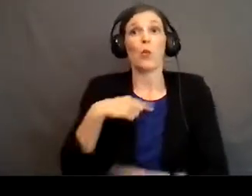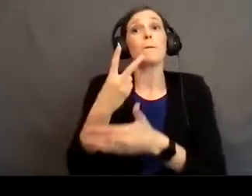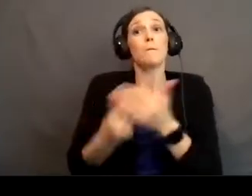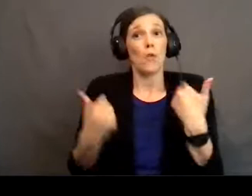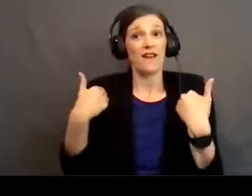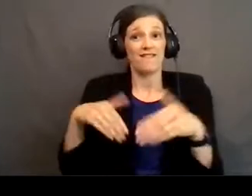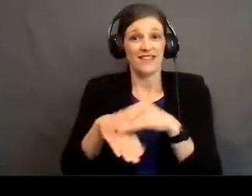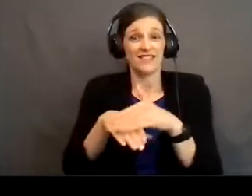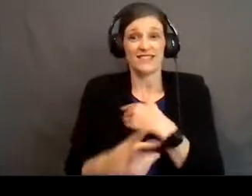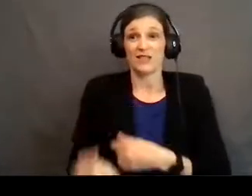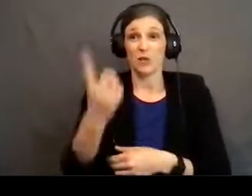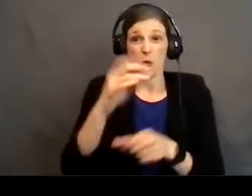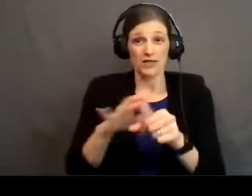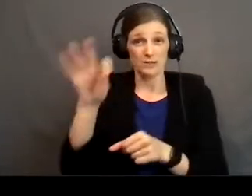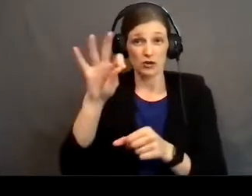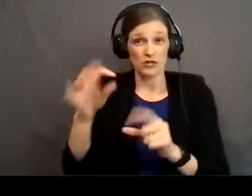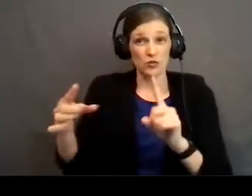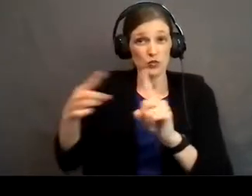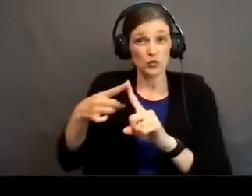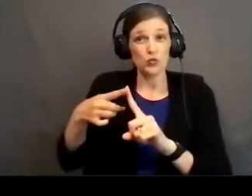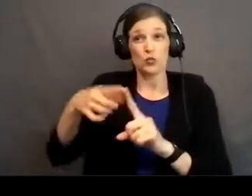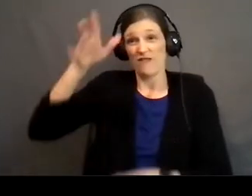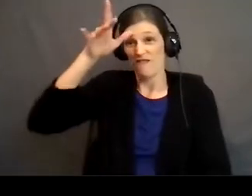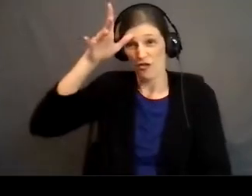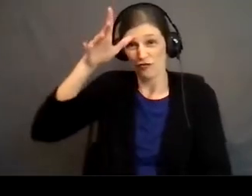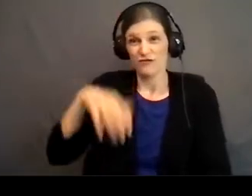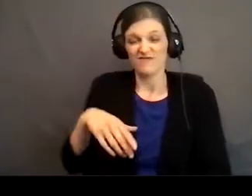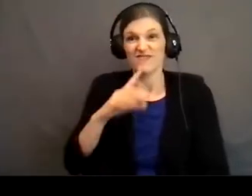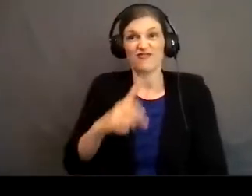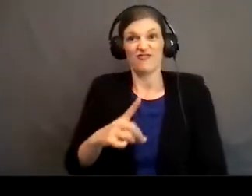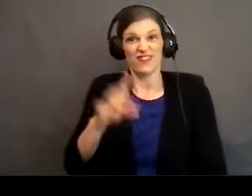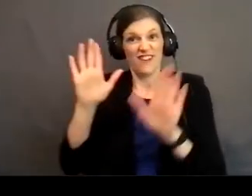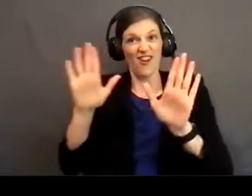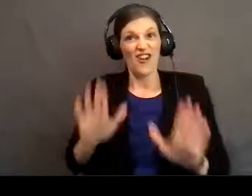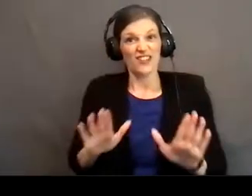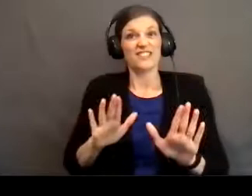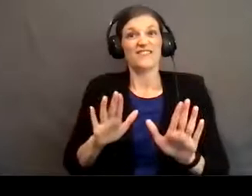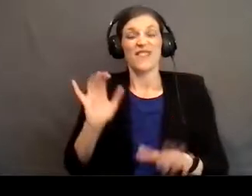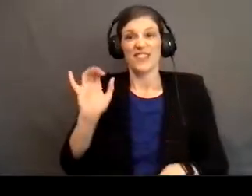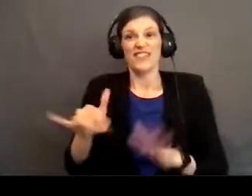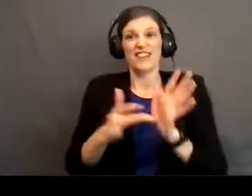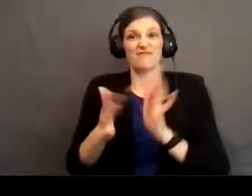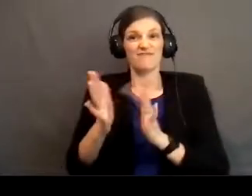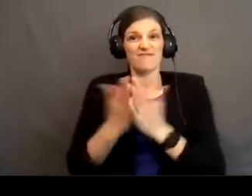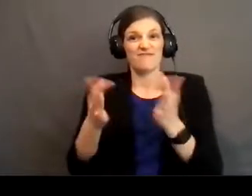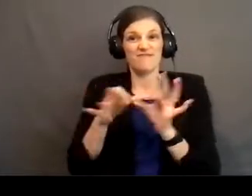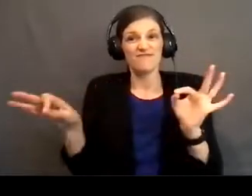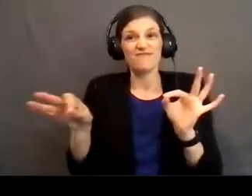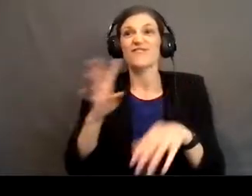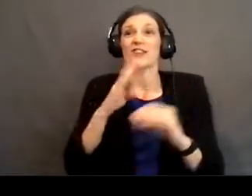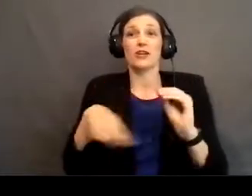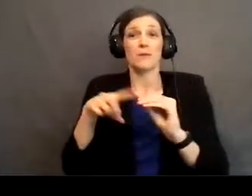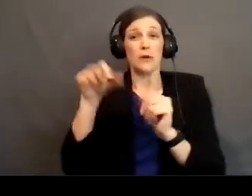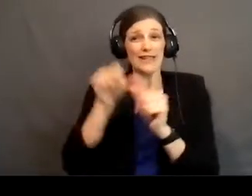in one spirit to the Father. And this is pretty awesome, because this scripture actually talks about each person in the